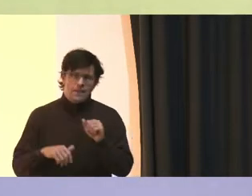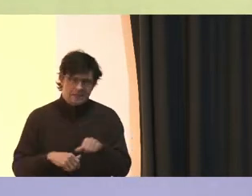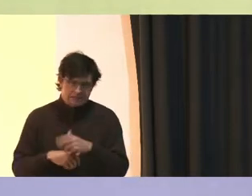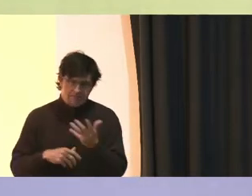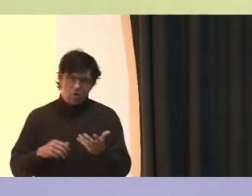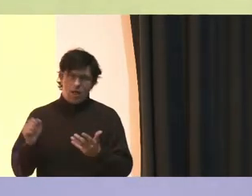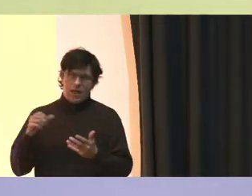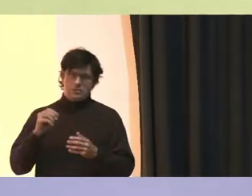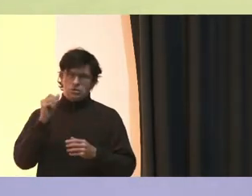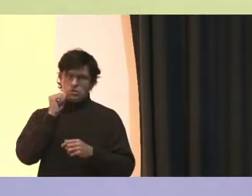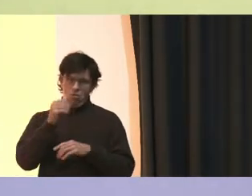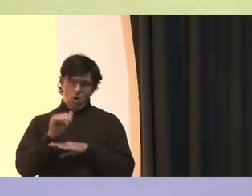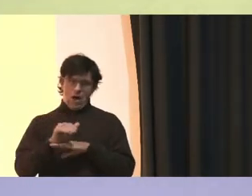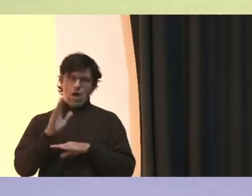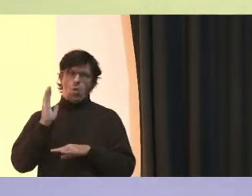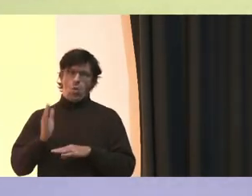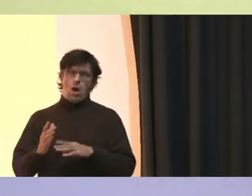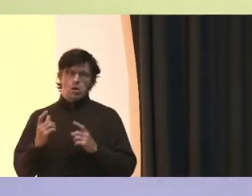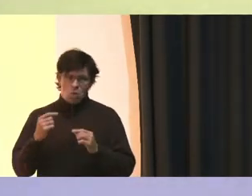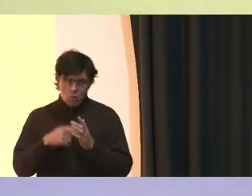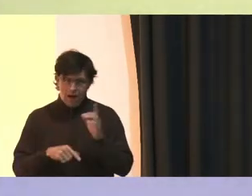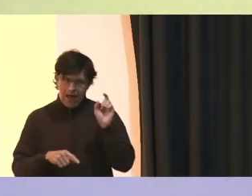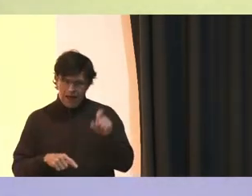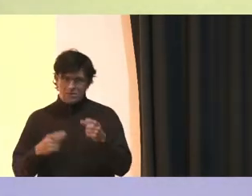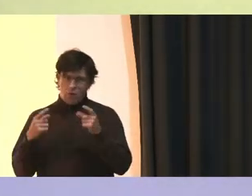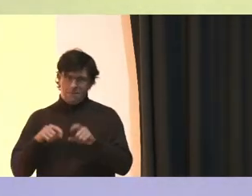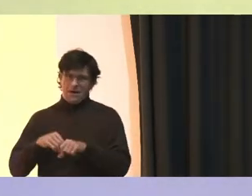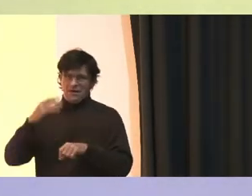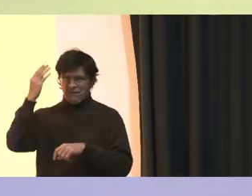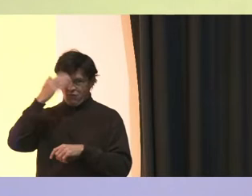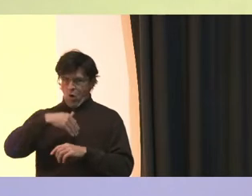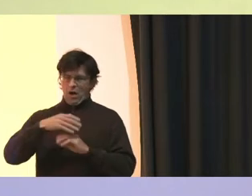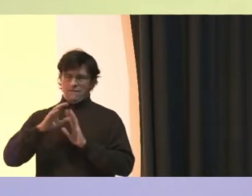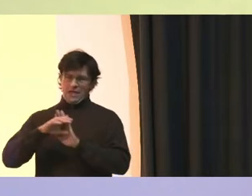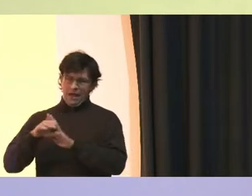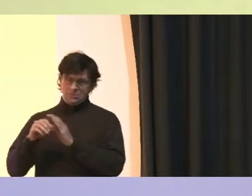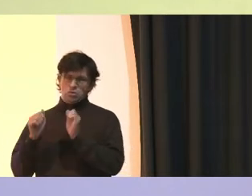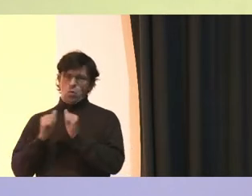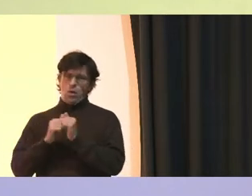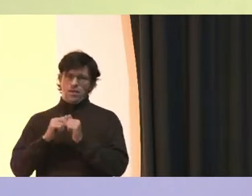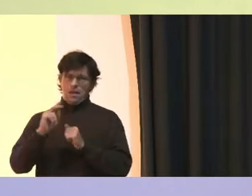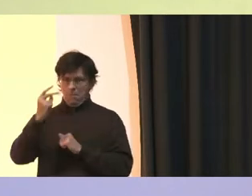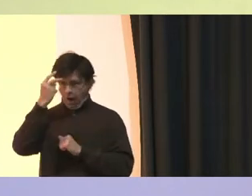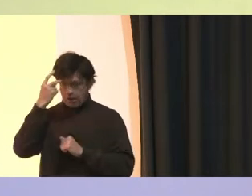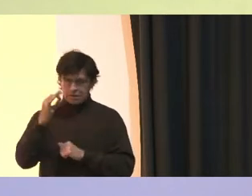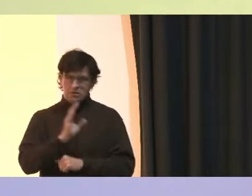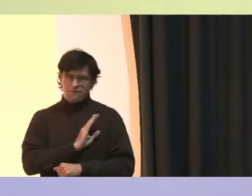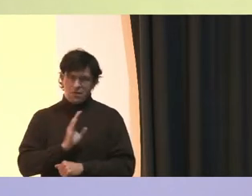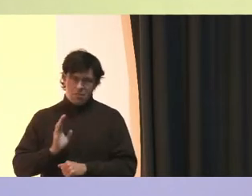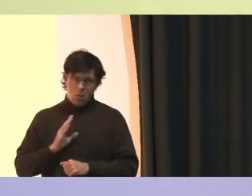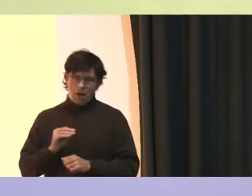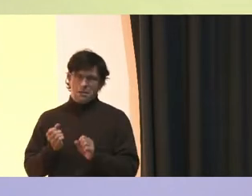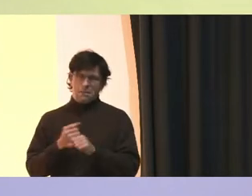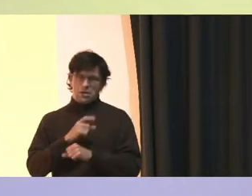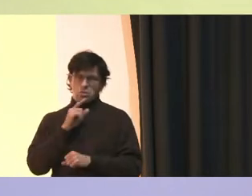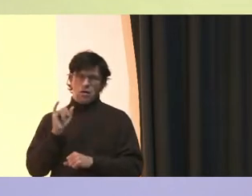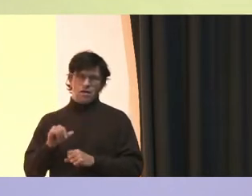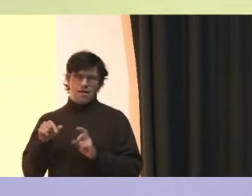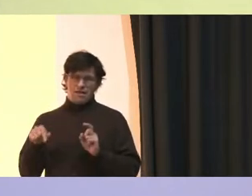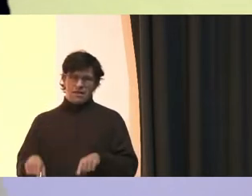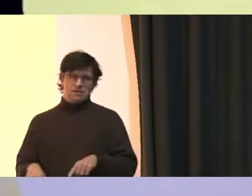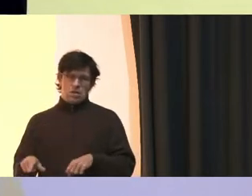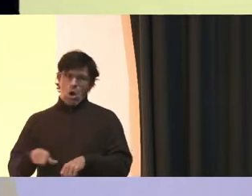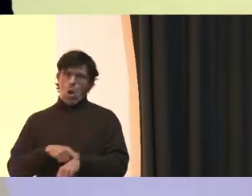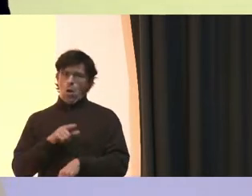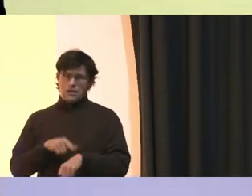that yes, tomorrow night you will do What has to happen in front of the cameras With the politics of the board And lead and make sure that this That is a long